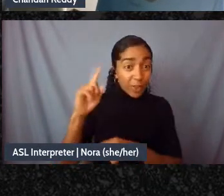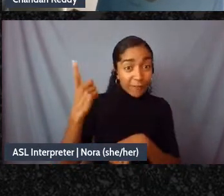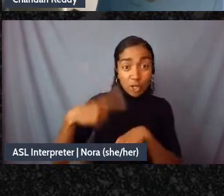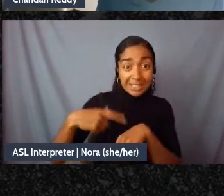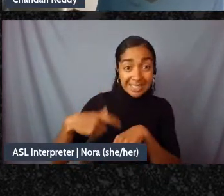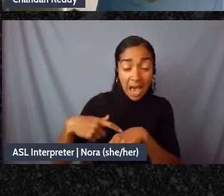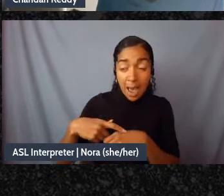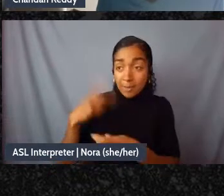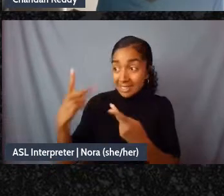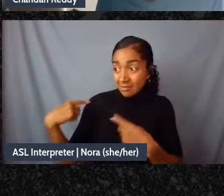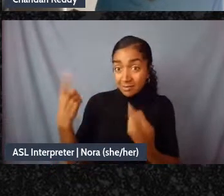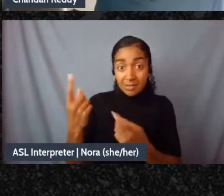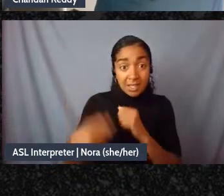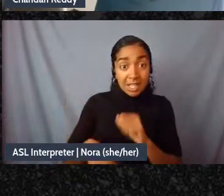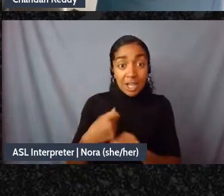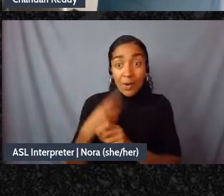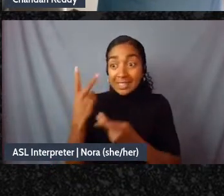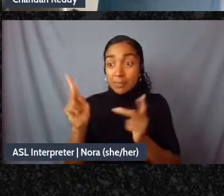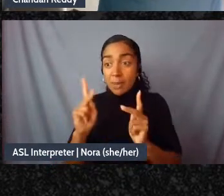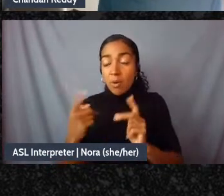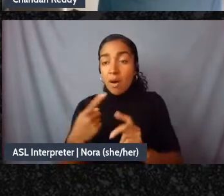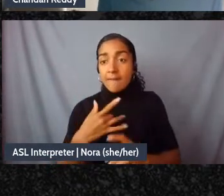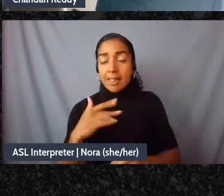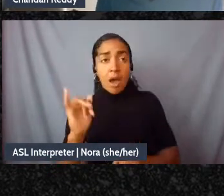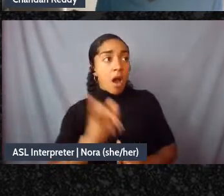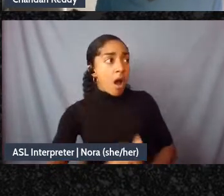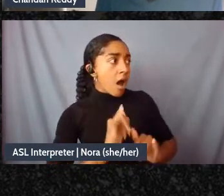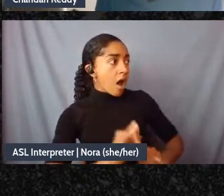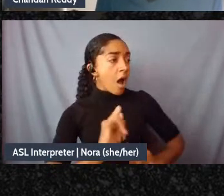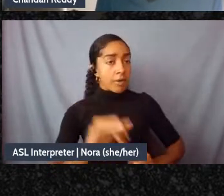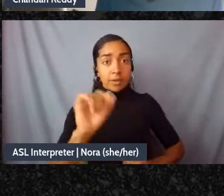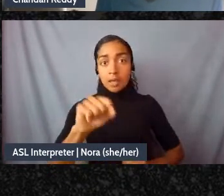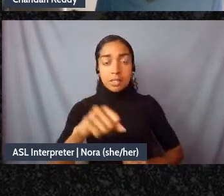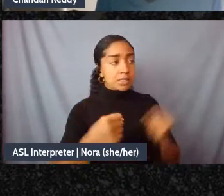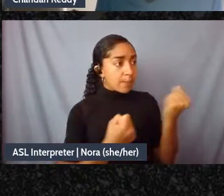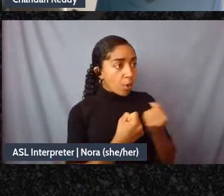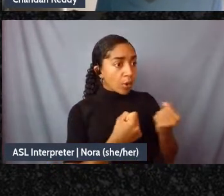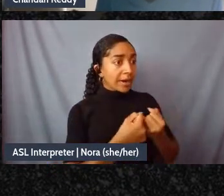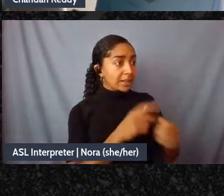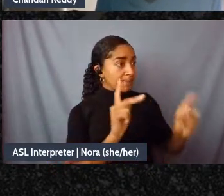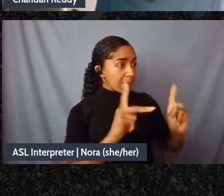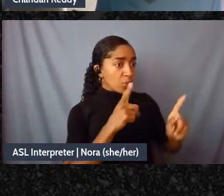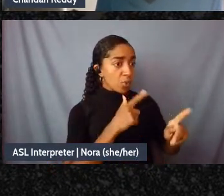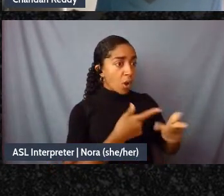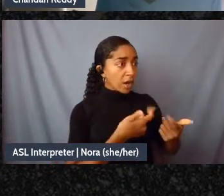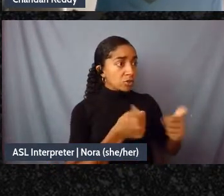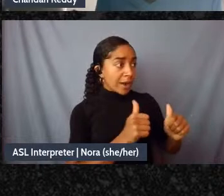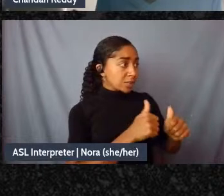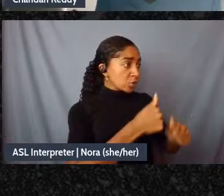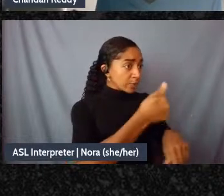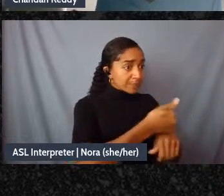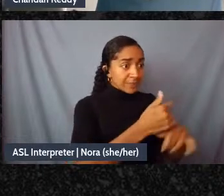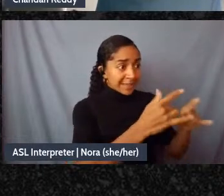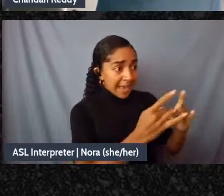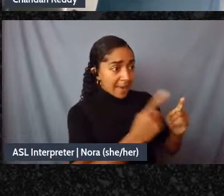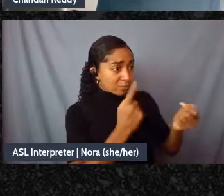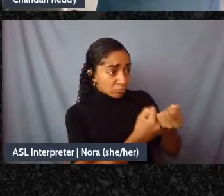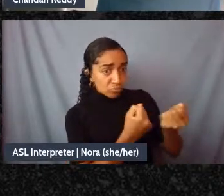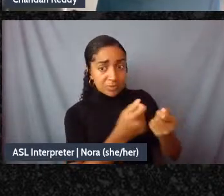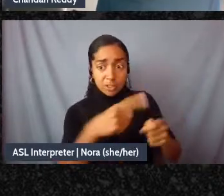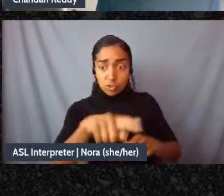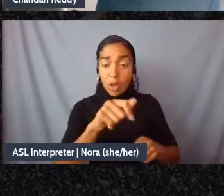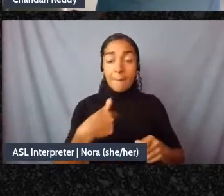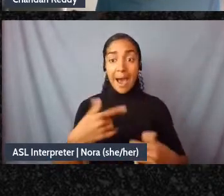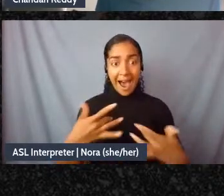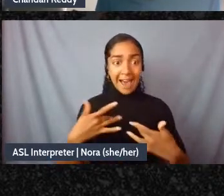oh like this yes it's supporting the person in this encampment but it's also just like I feel so much safer in my life because I'm actually connected